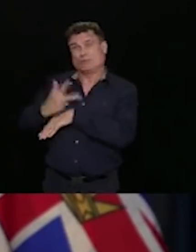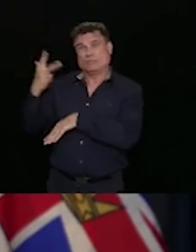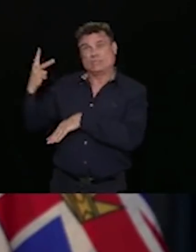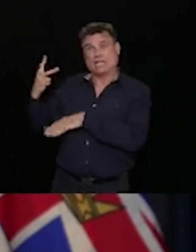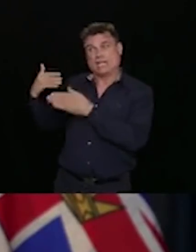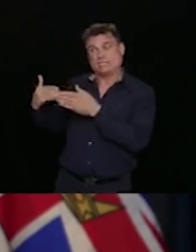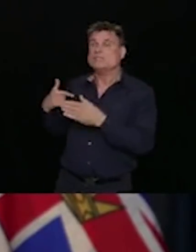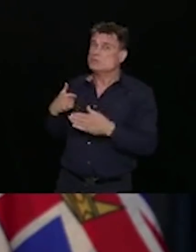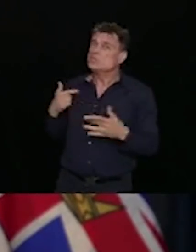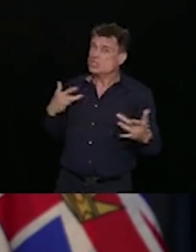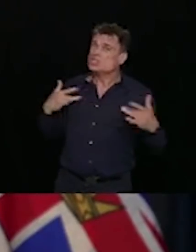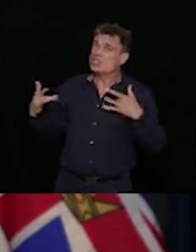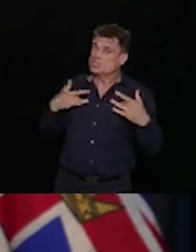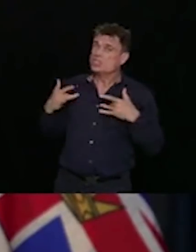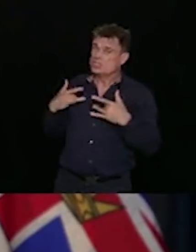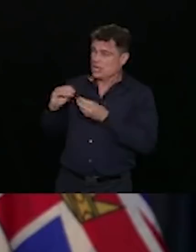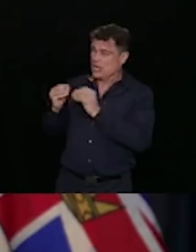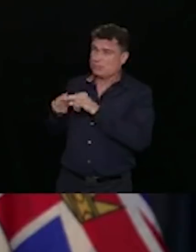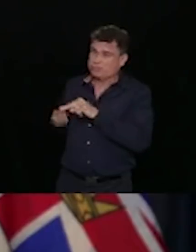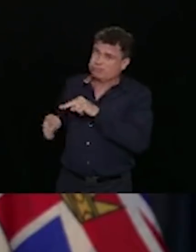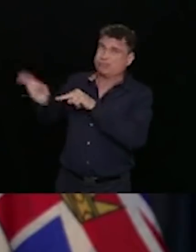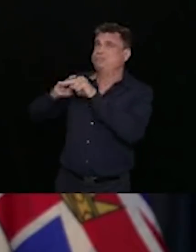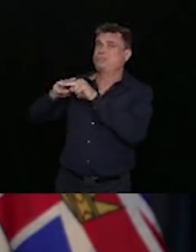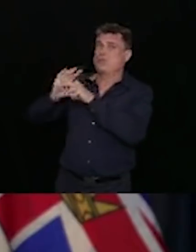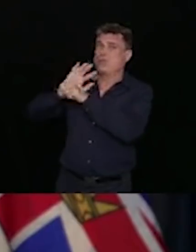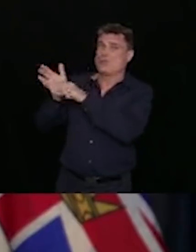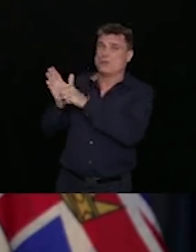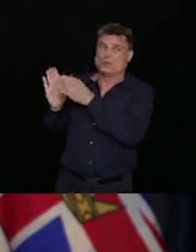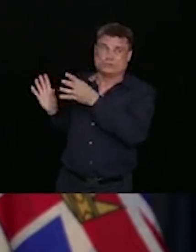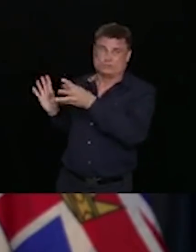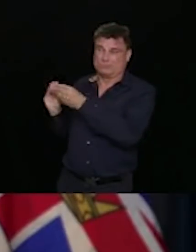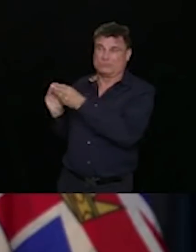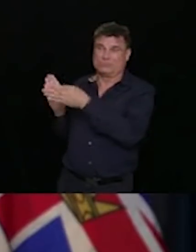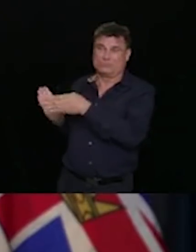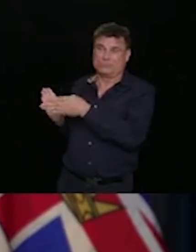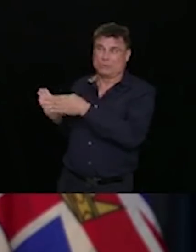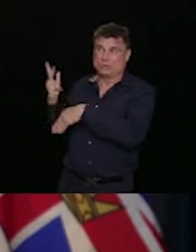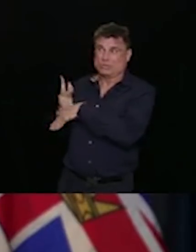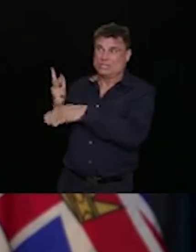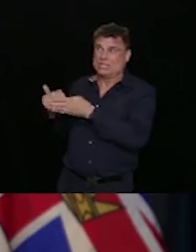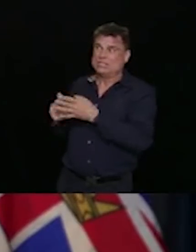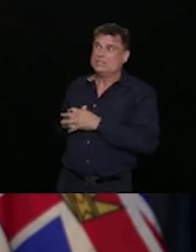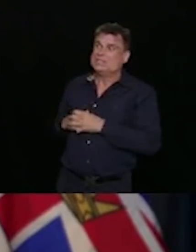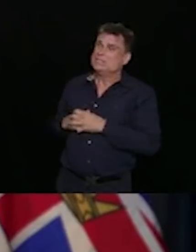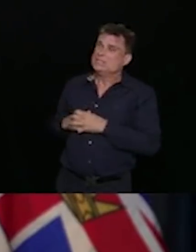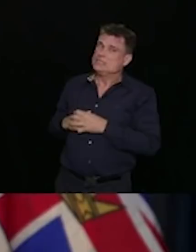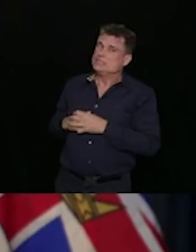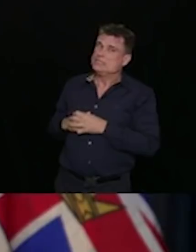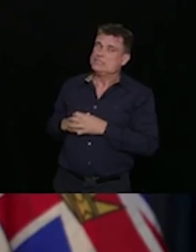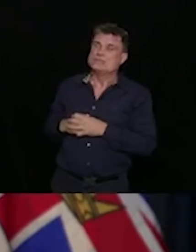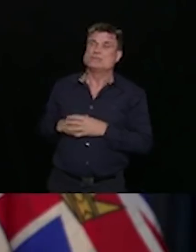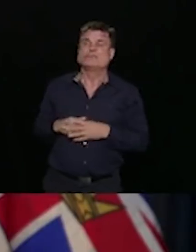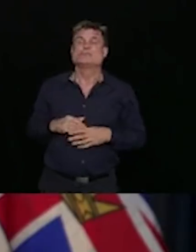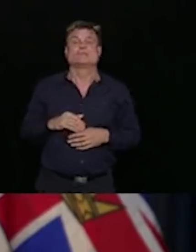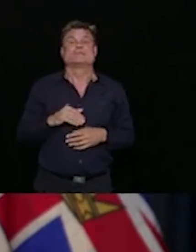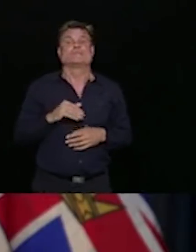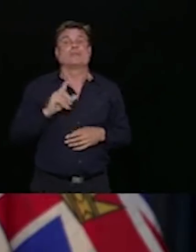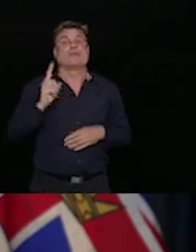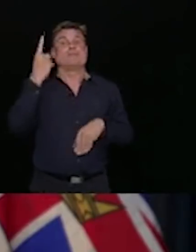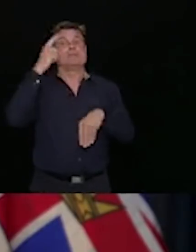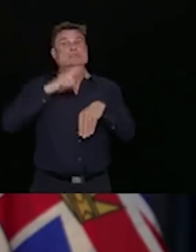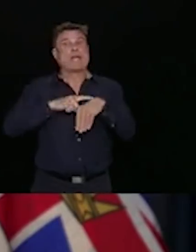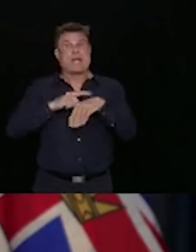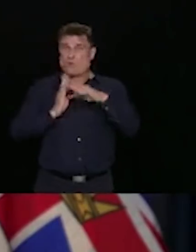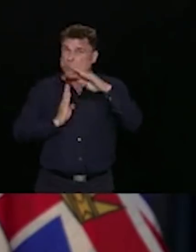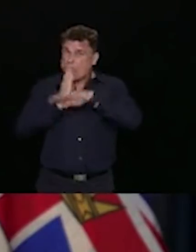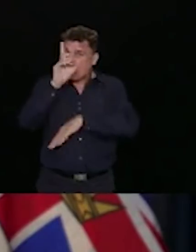had 100 cases reported in a single time period. We have been very effective